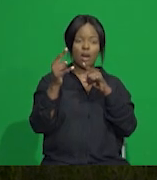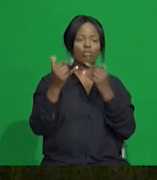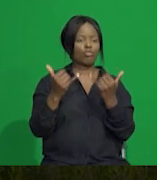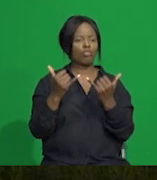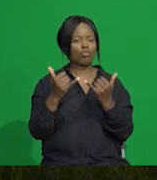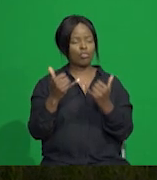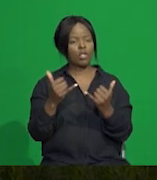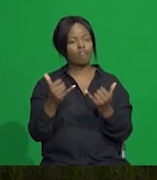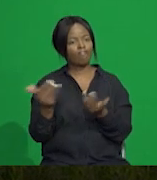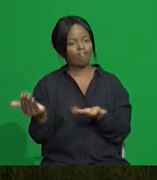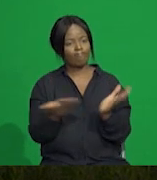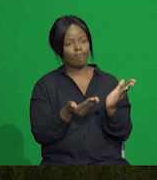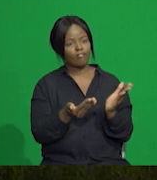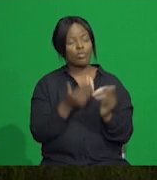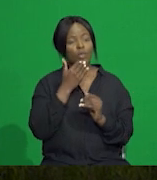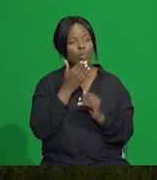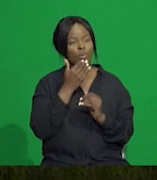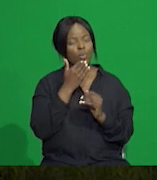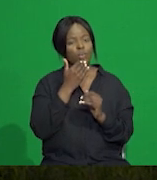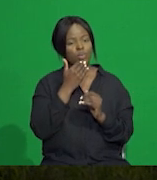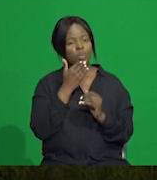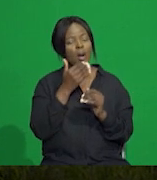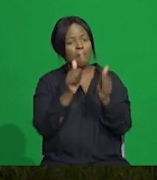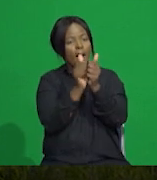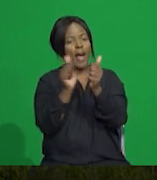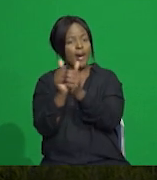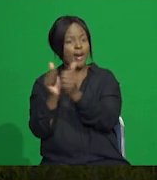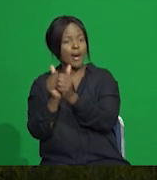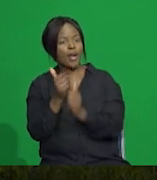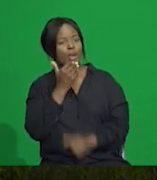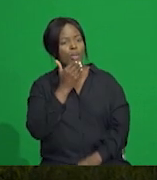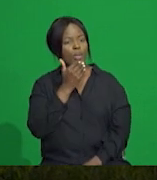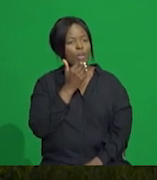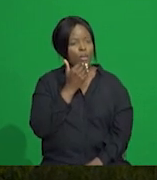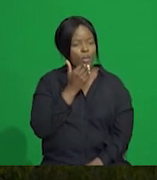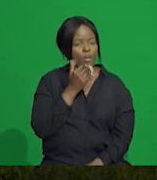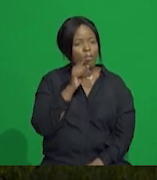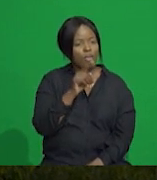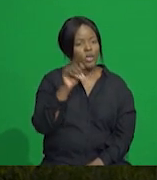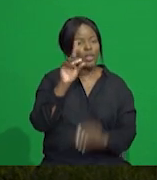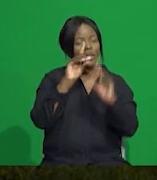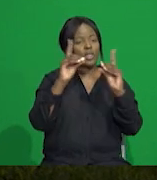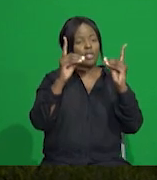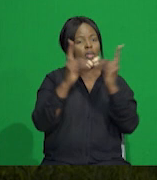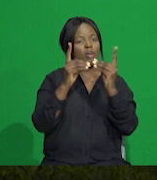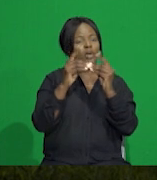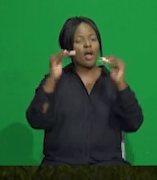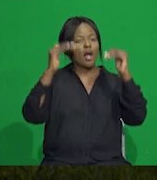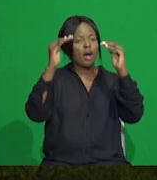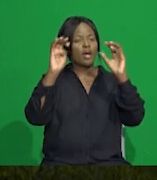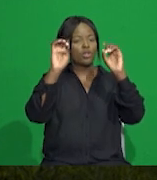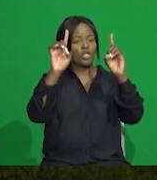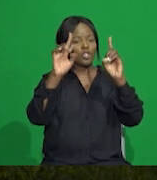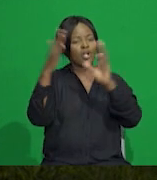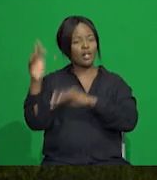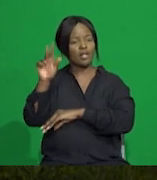Appreciation goes out to our leadership and partners, such as the Kresge Foundation and the Department of Higher Education and Training,